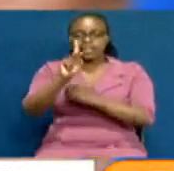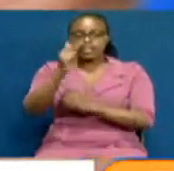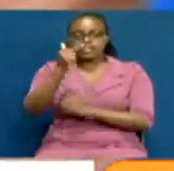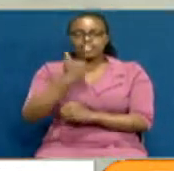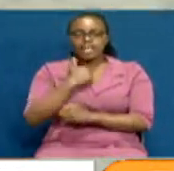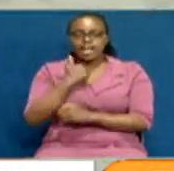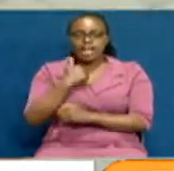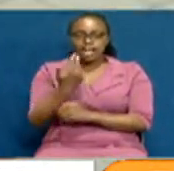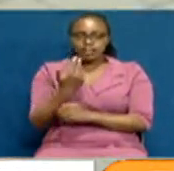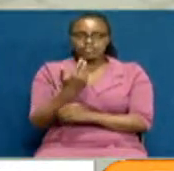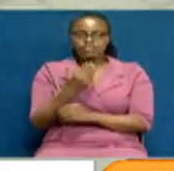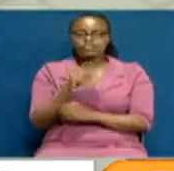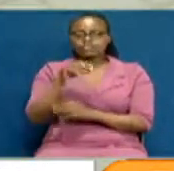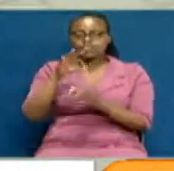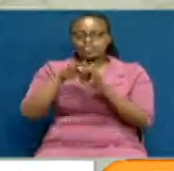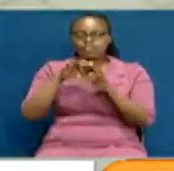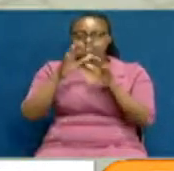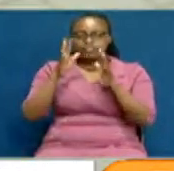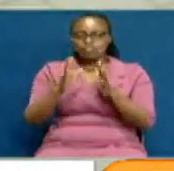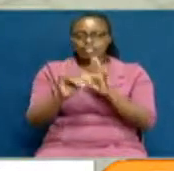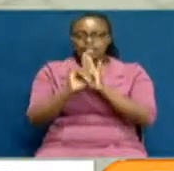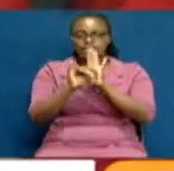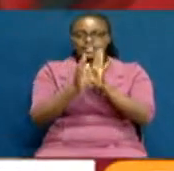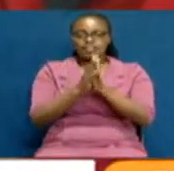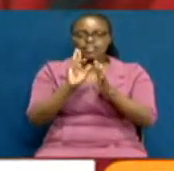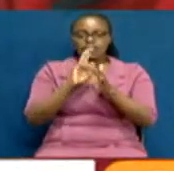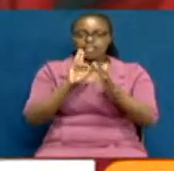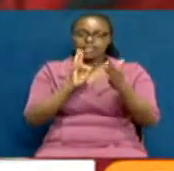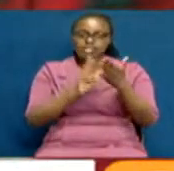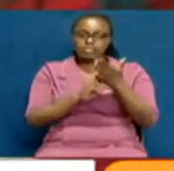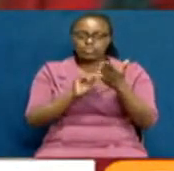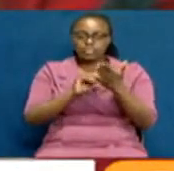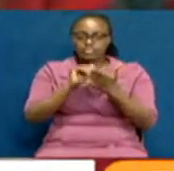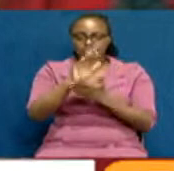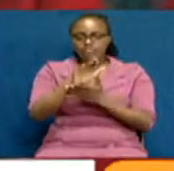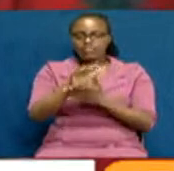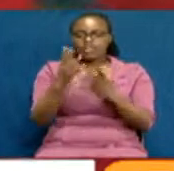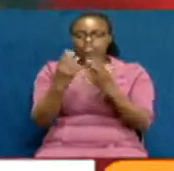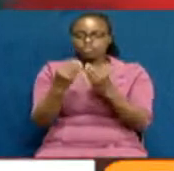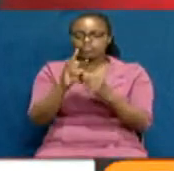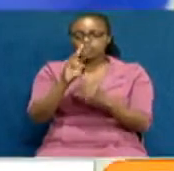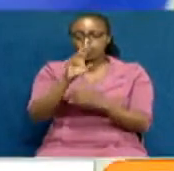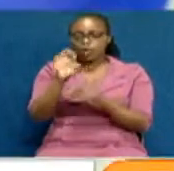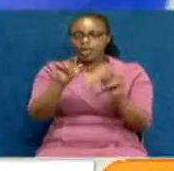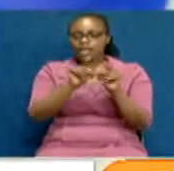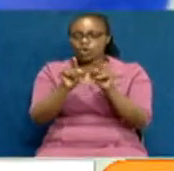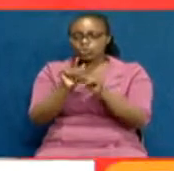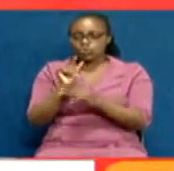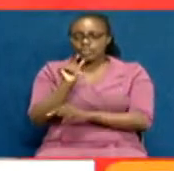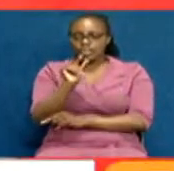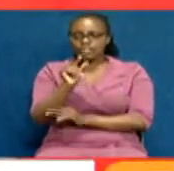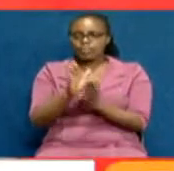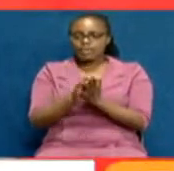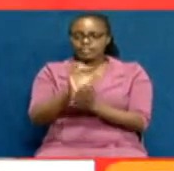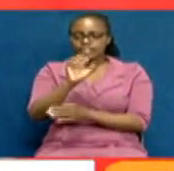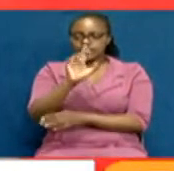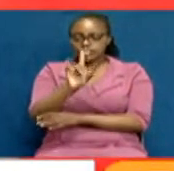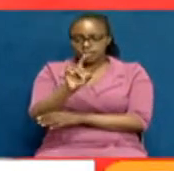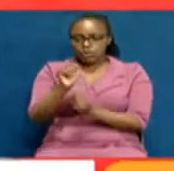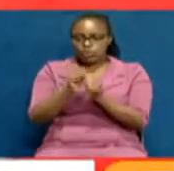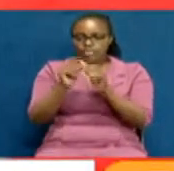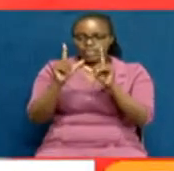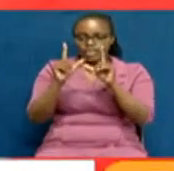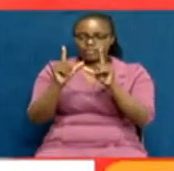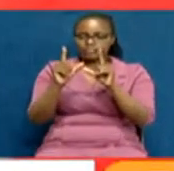with electronic voter identification and results transmission system softwares, SIM cards, and SD cards with the voters